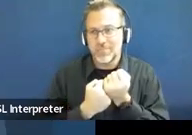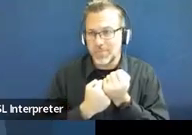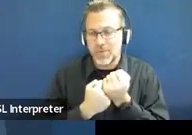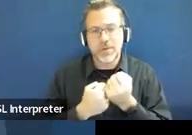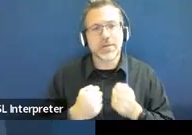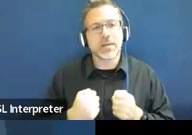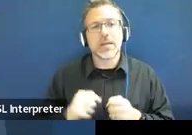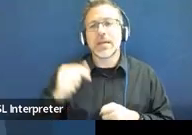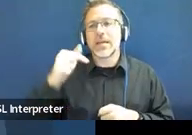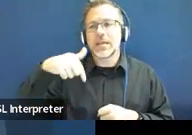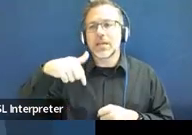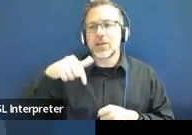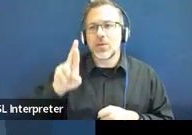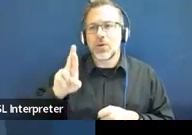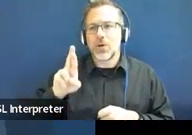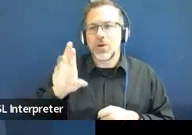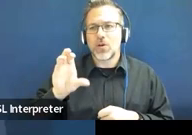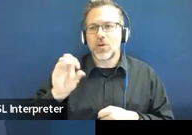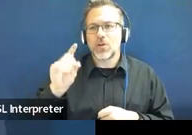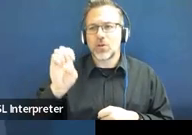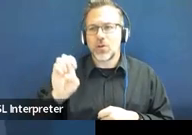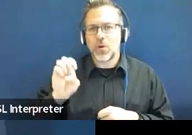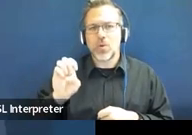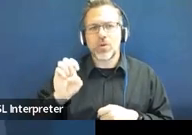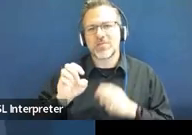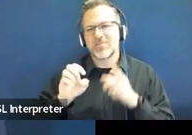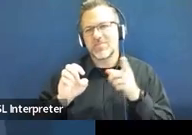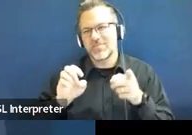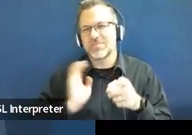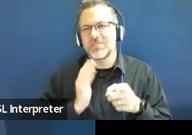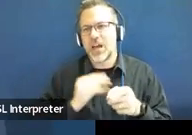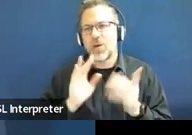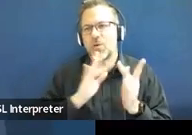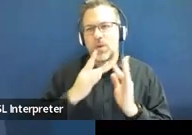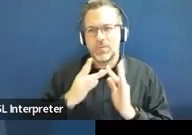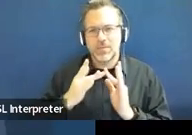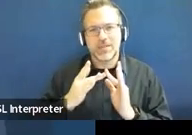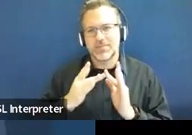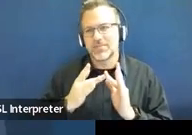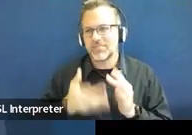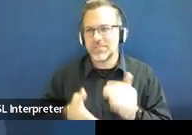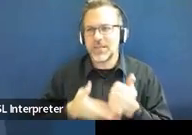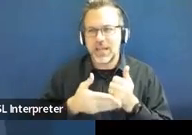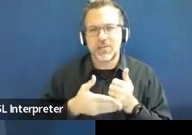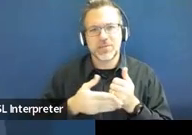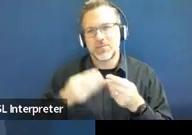And that QR code will just take you to our website, which just gives you a little bit more information about each one of us.